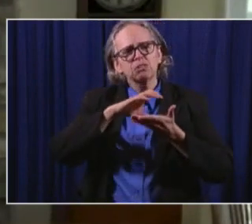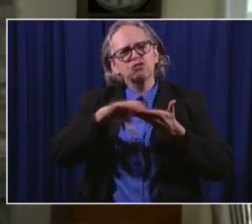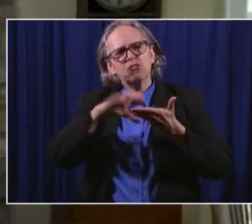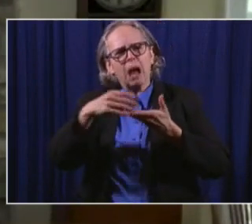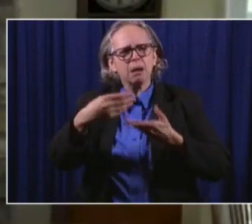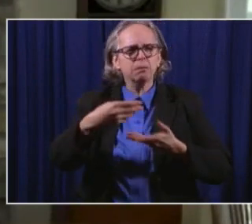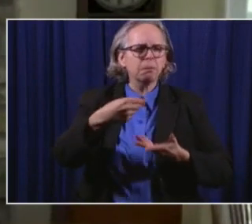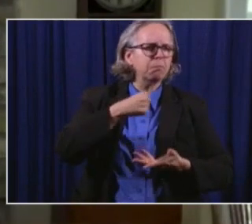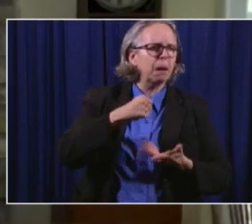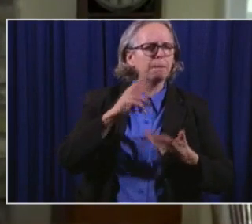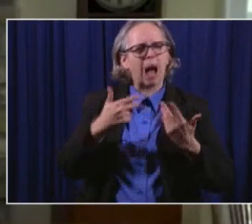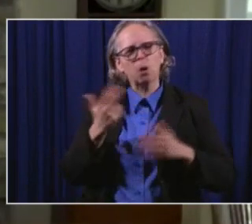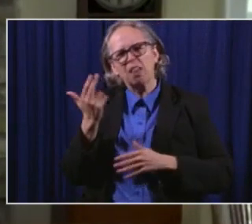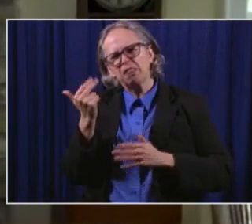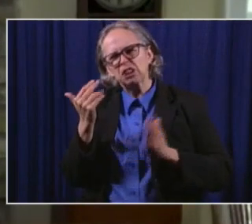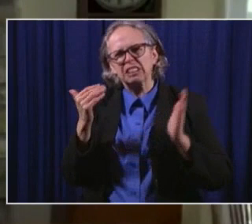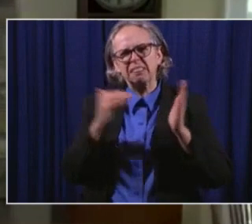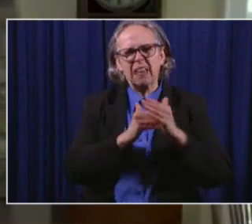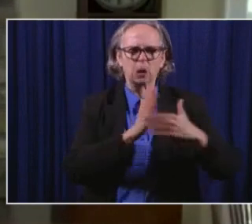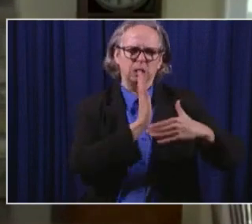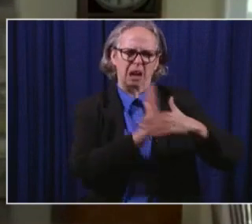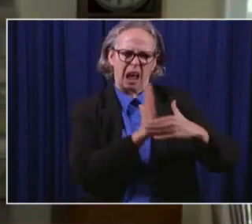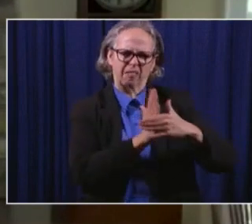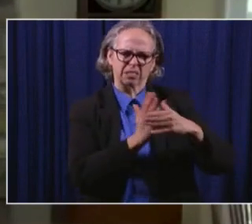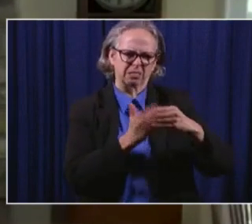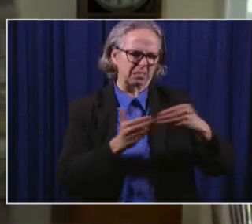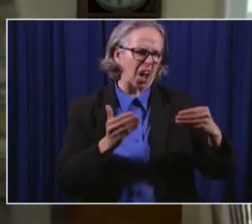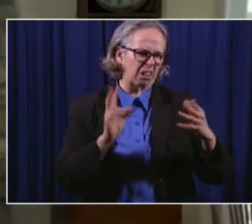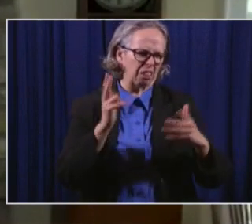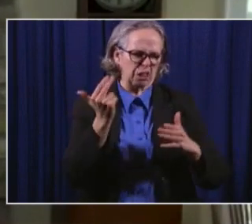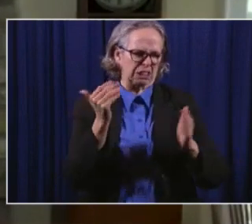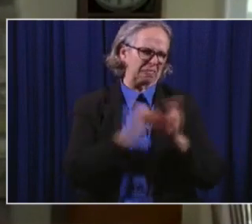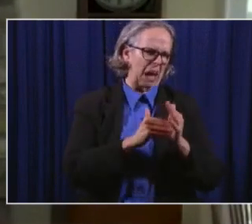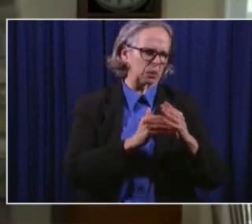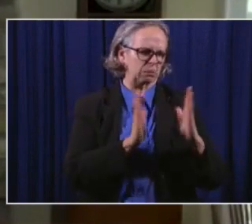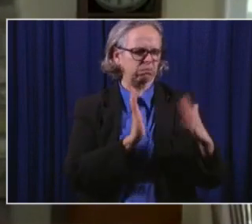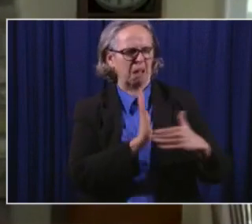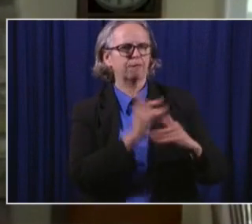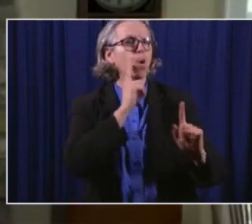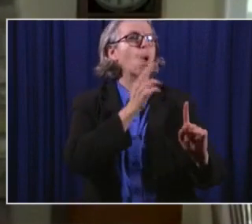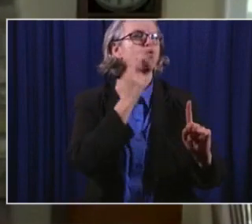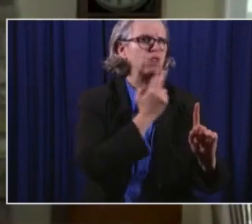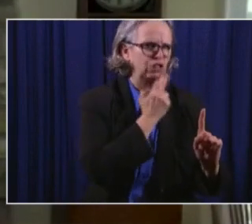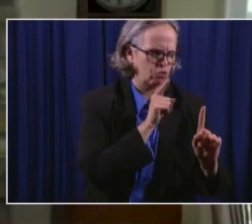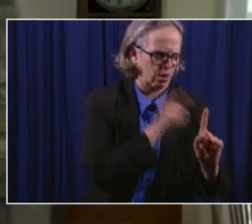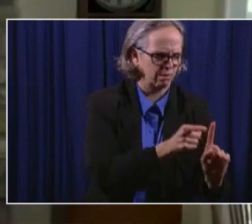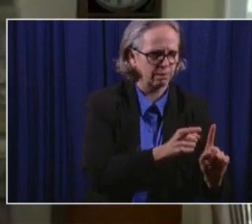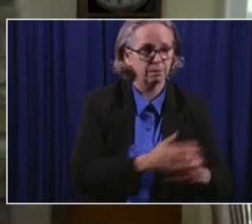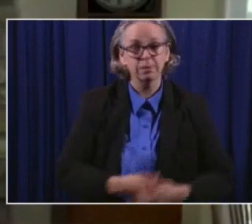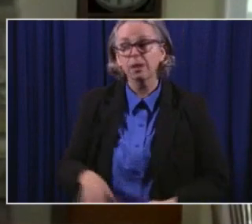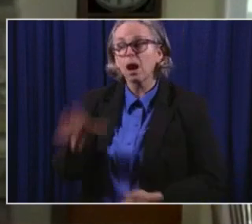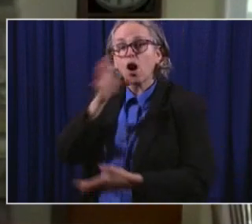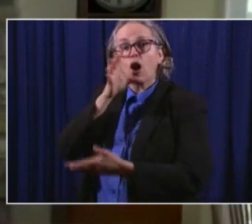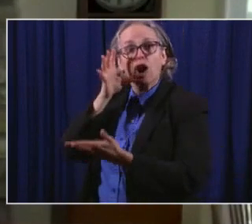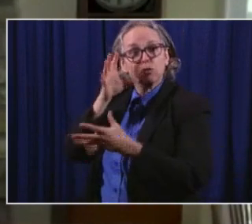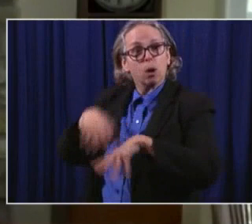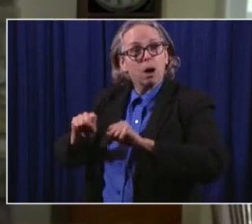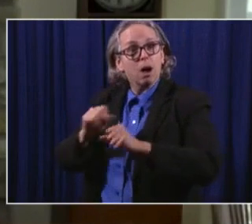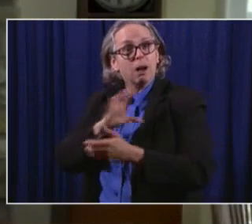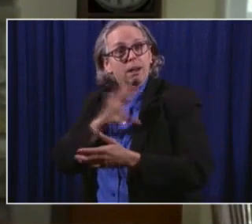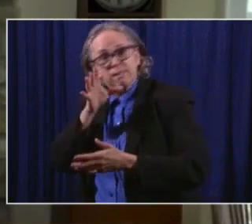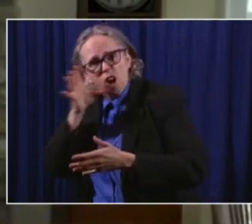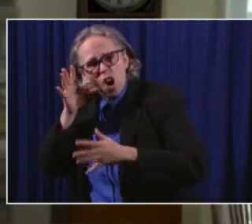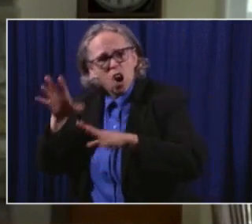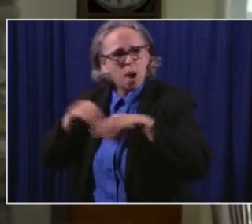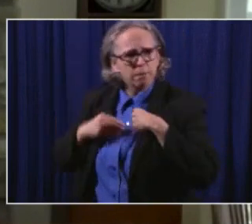,000. It's an average. In regard to our agriculture community, the average Ohio farm could see